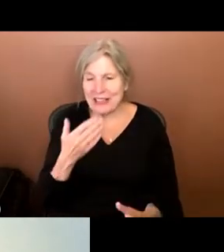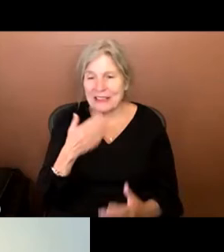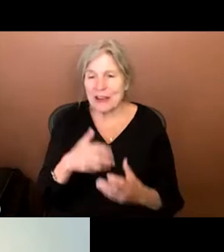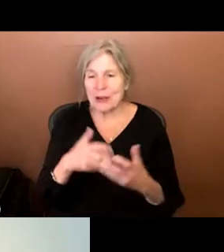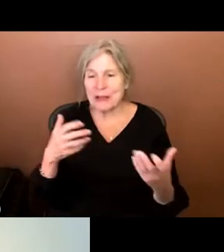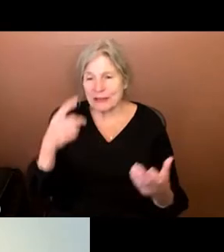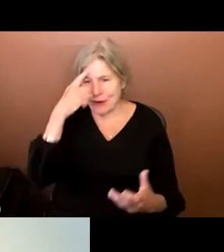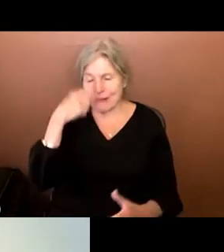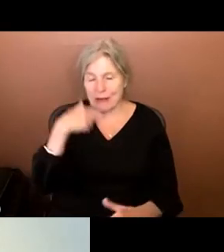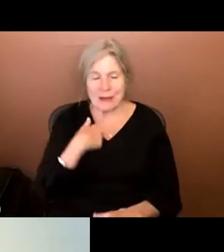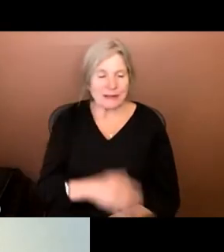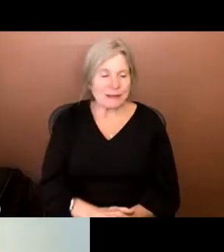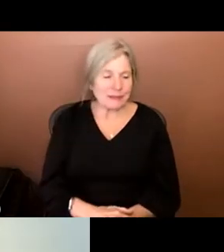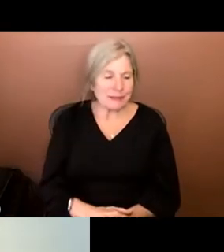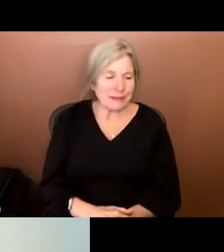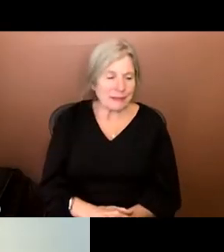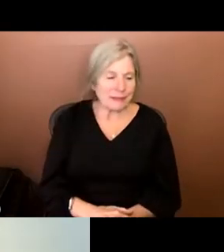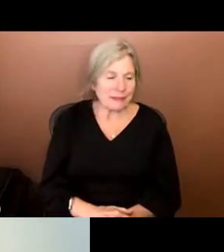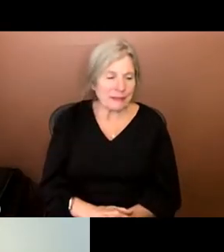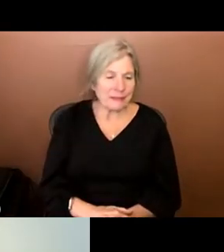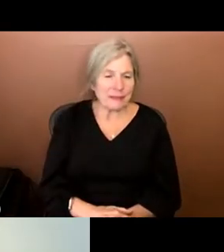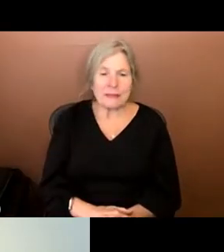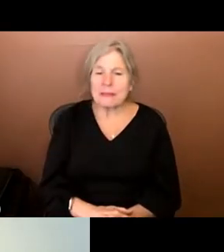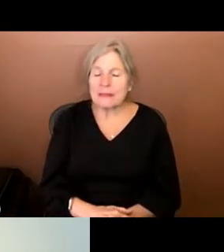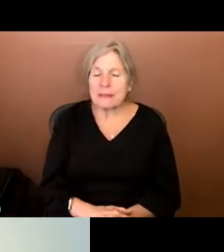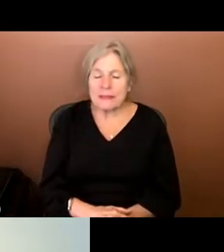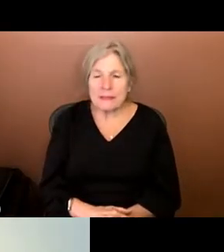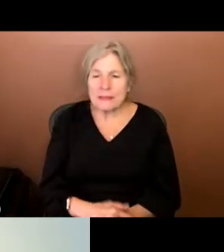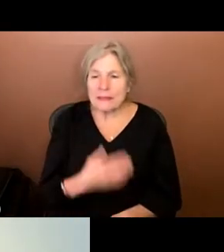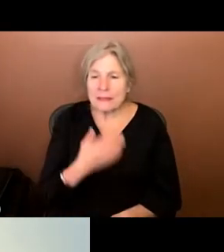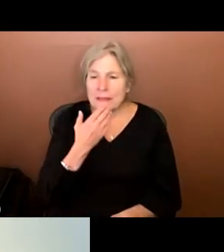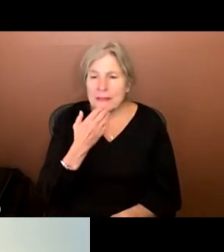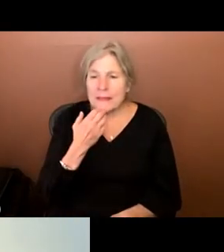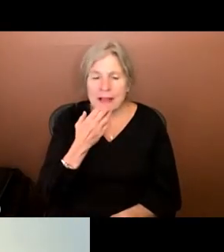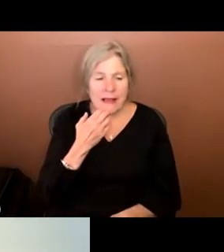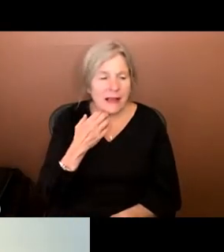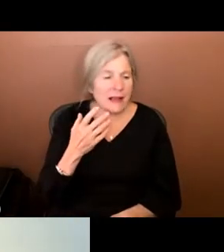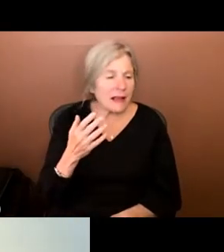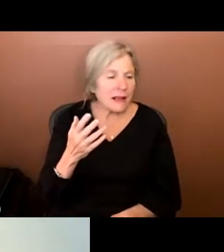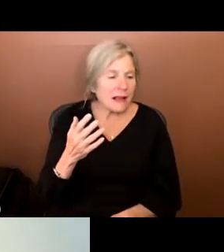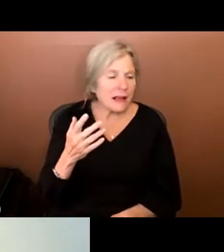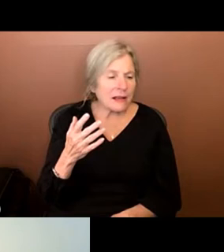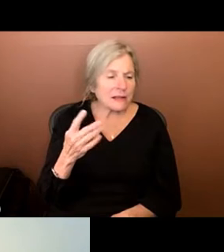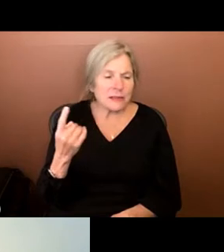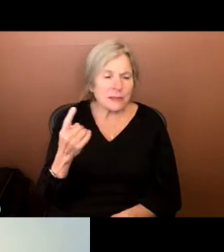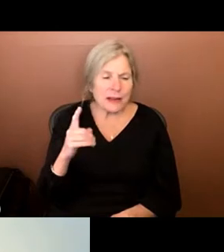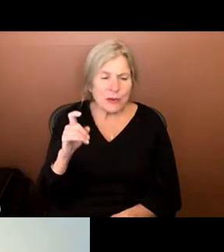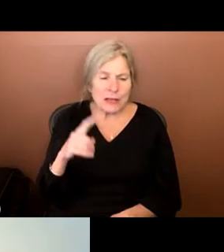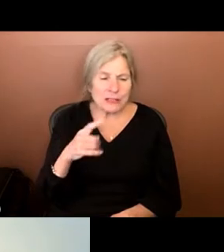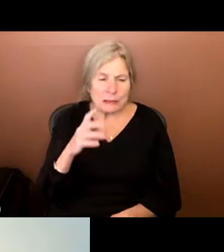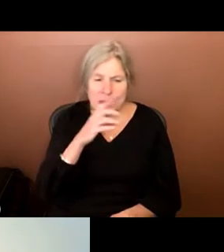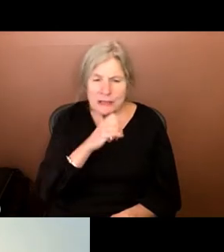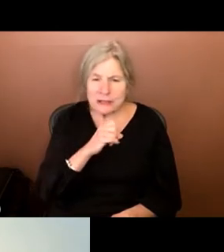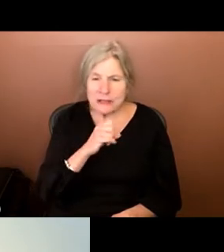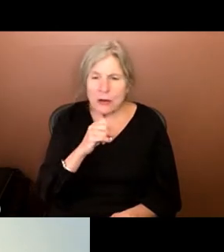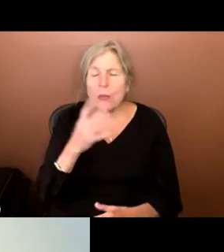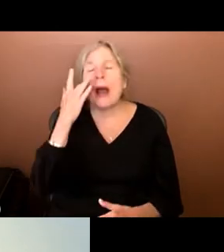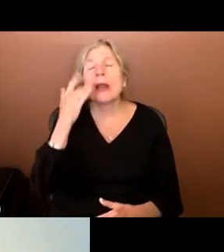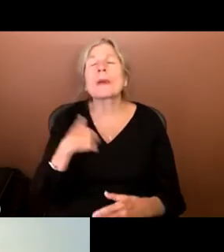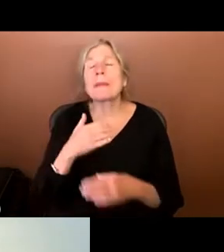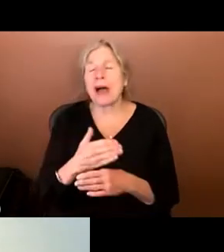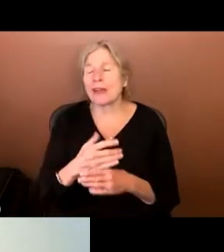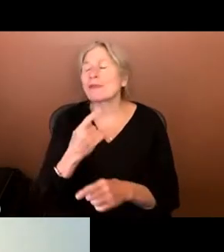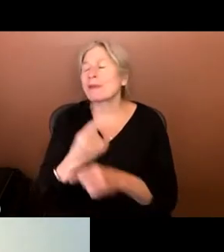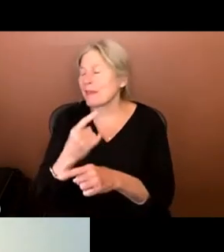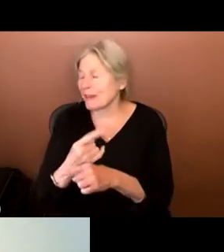much for having me. Sure. So why do we bother? Why do we bother? That's right. There was a question. Why do we bother? So for me,